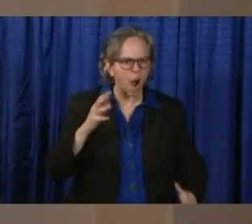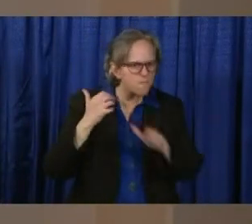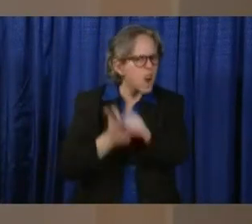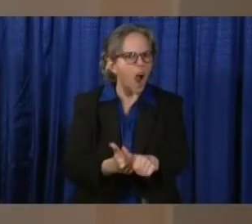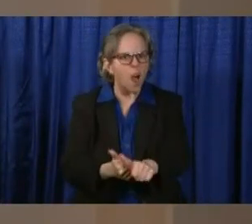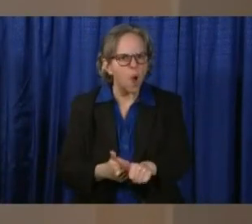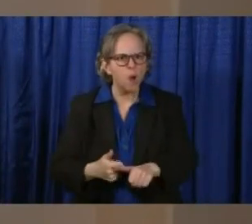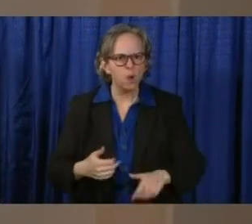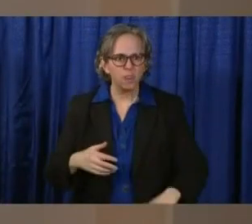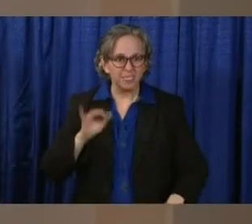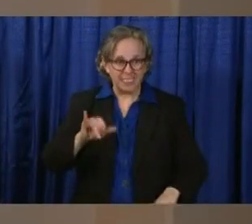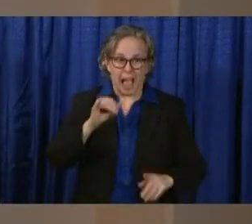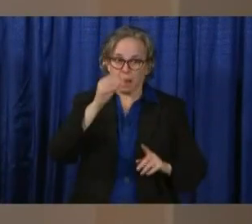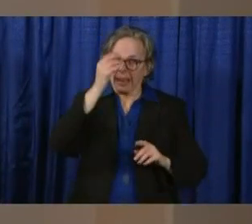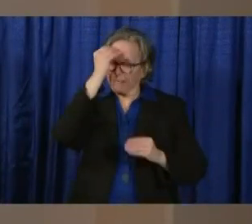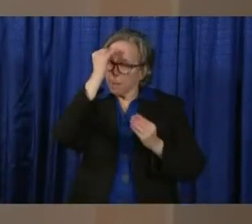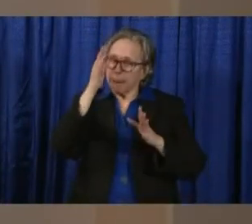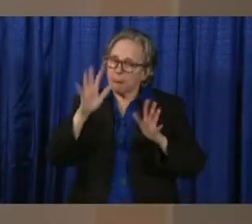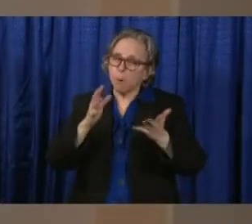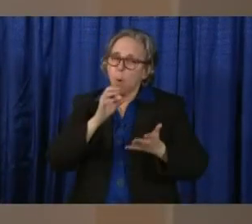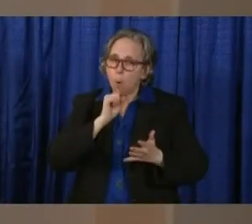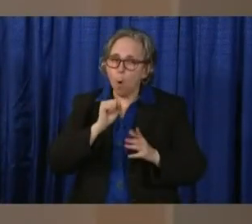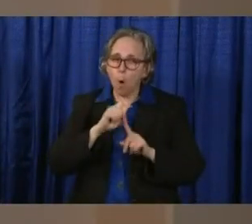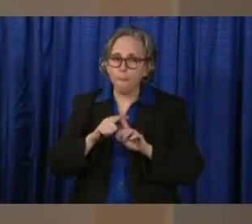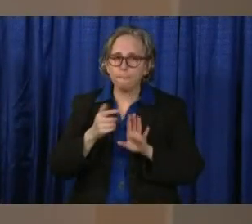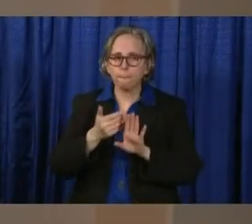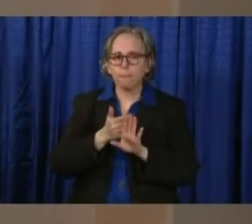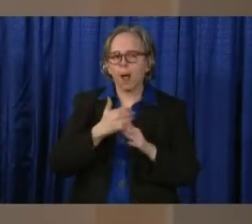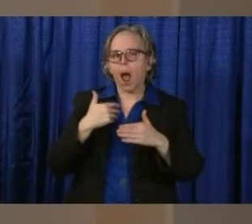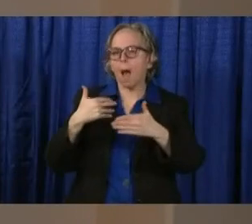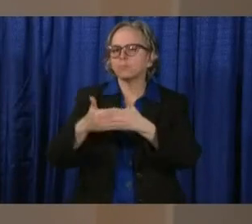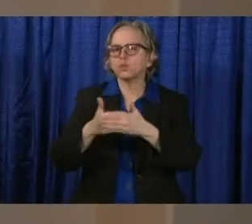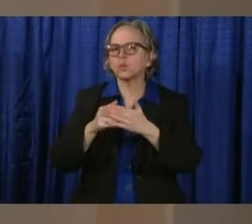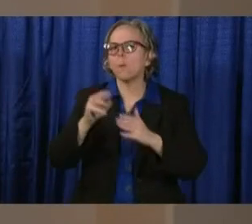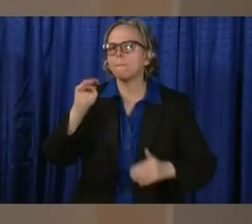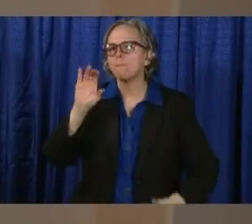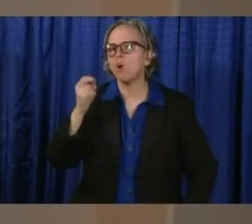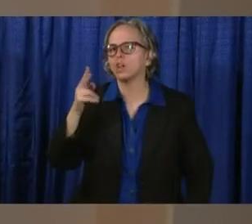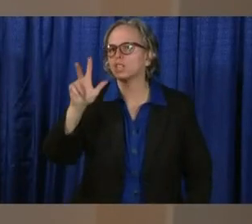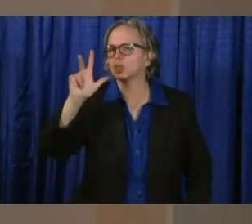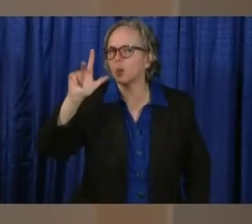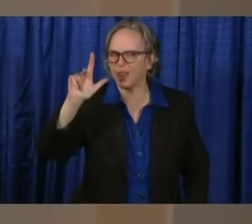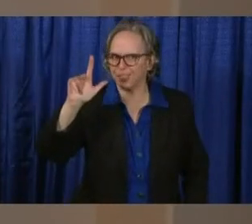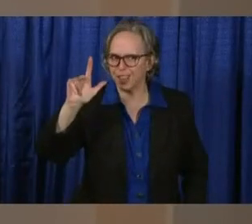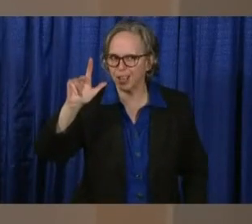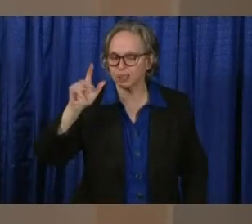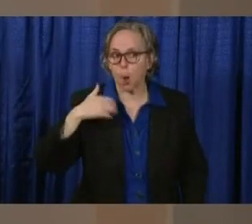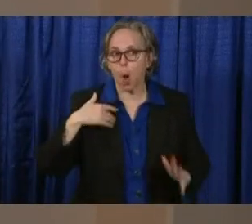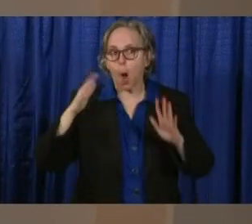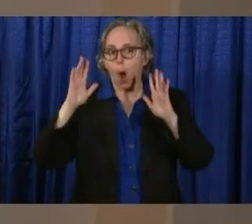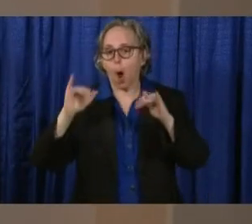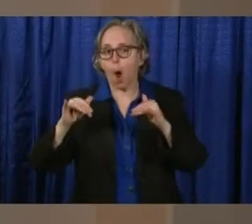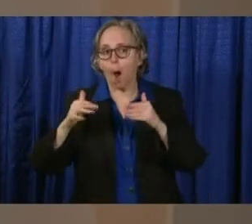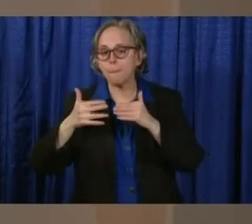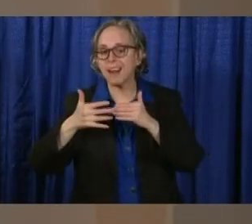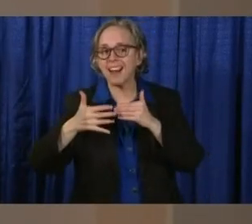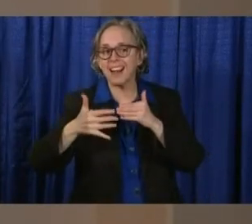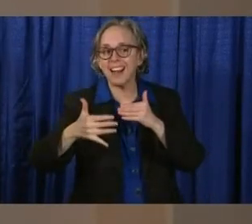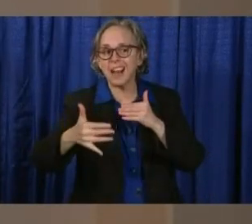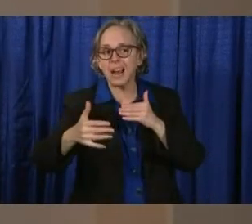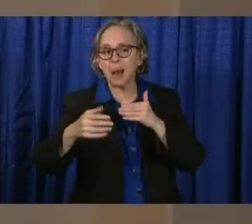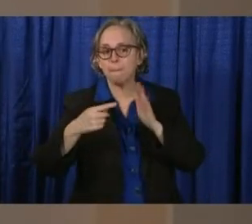we hope that these sacrifices that you're making now are going to show up in the modeling that will be coming in the future. And that's